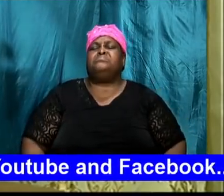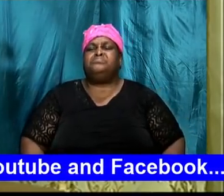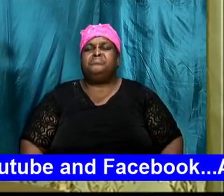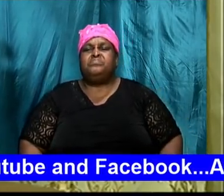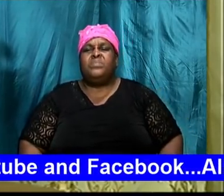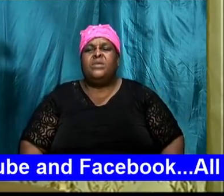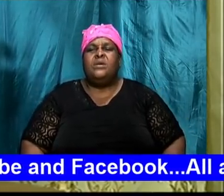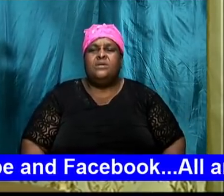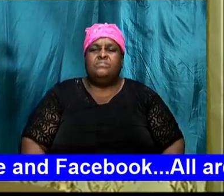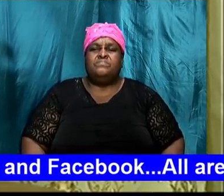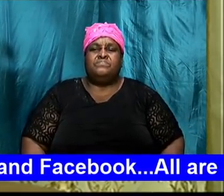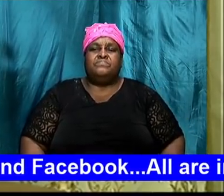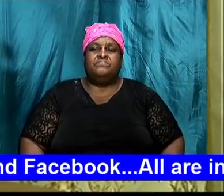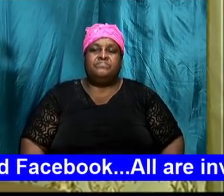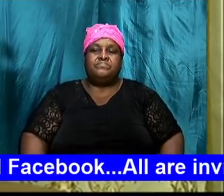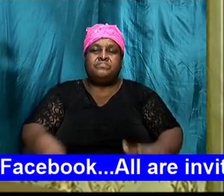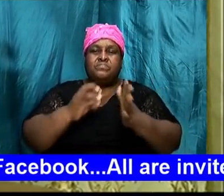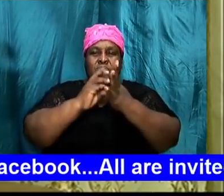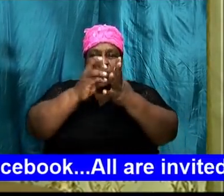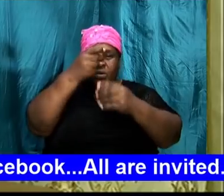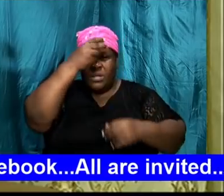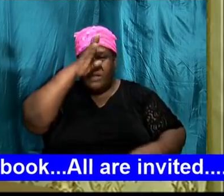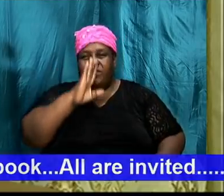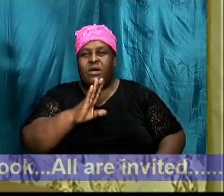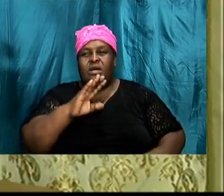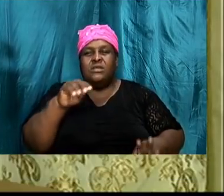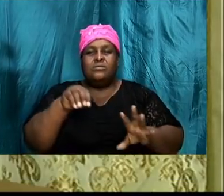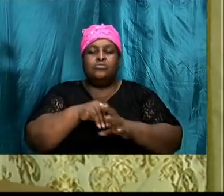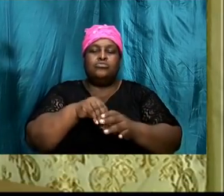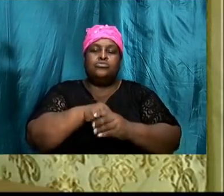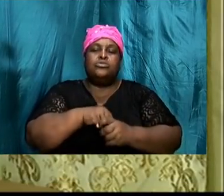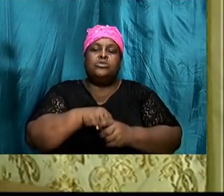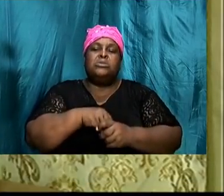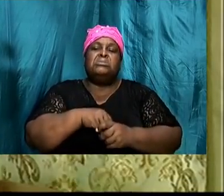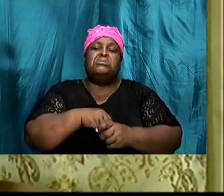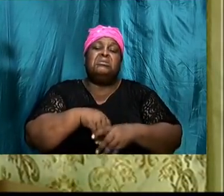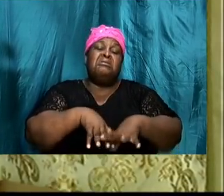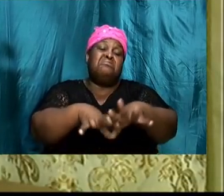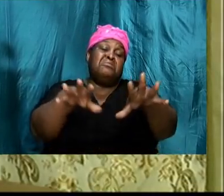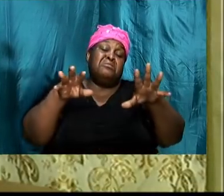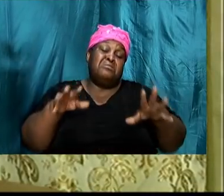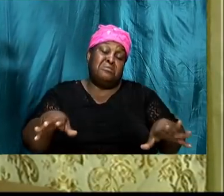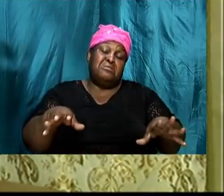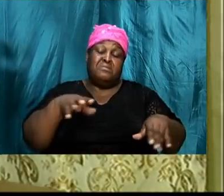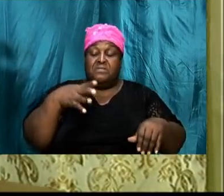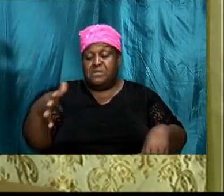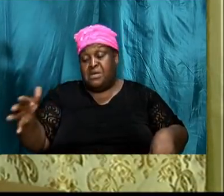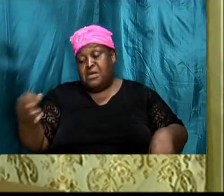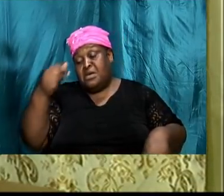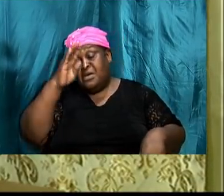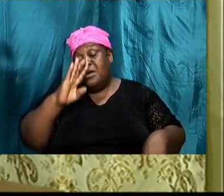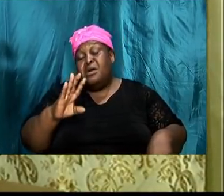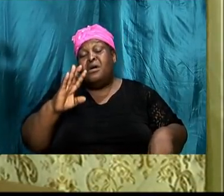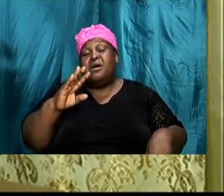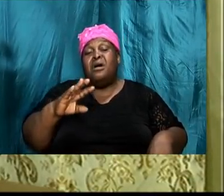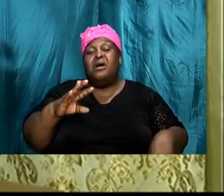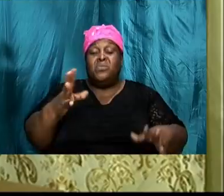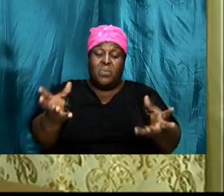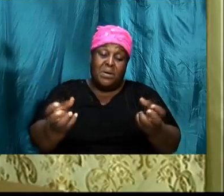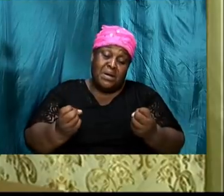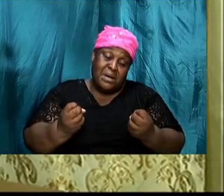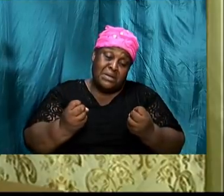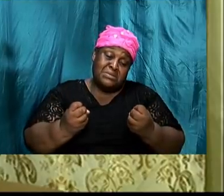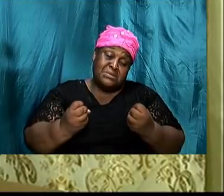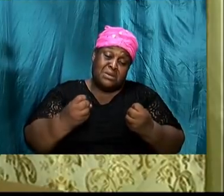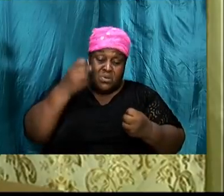week the will of God as to include everything that God desires or wishes to happen